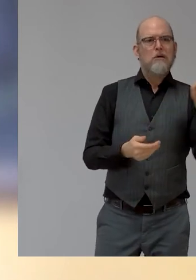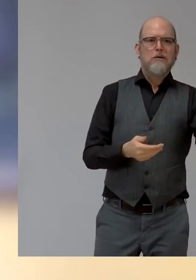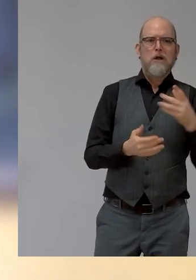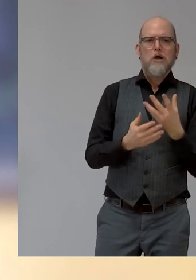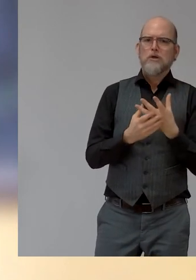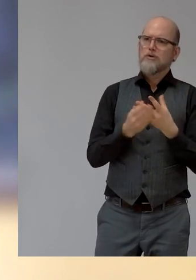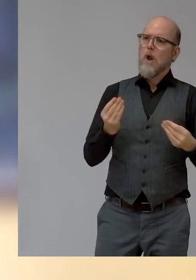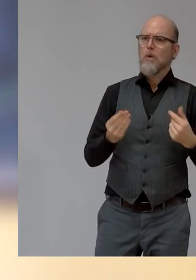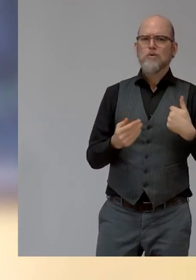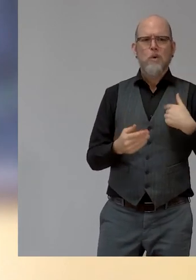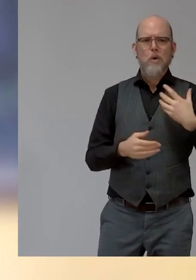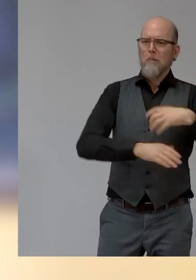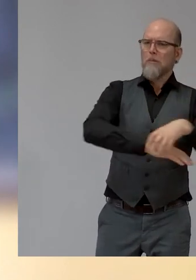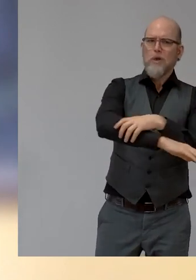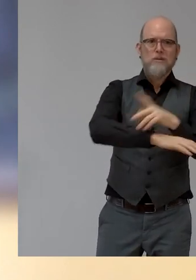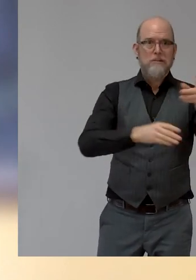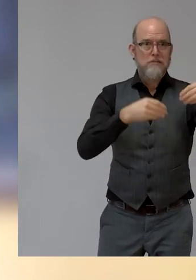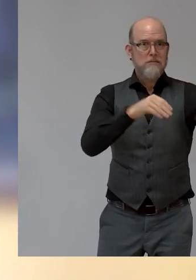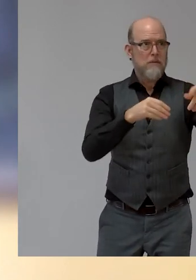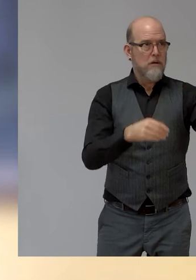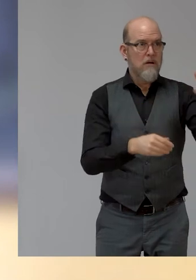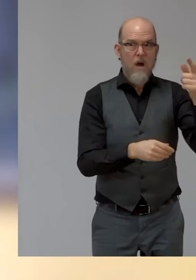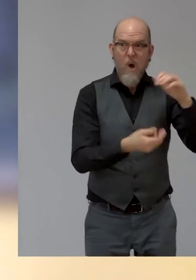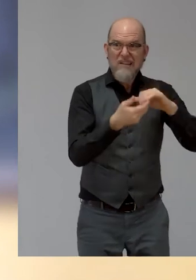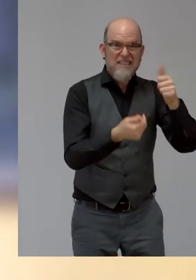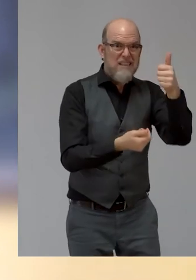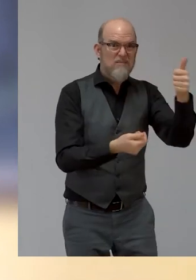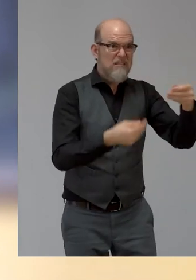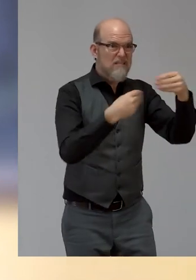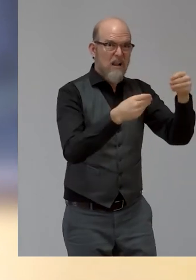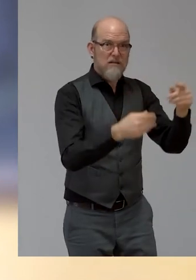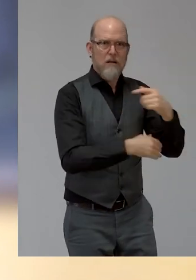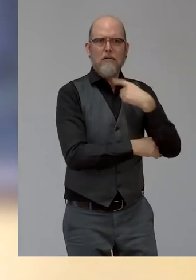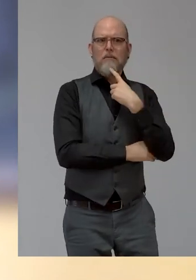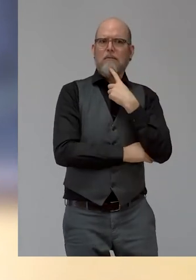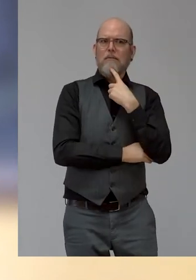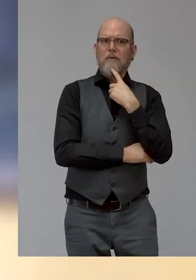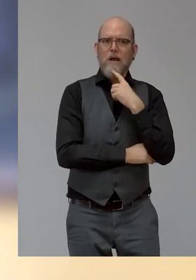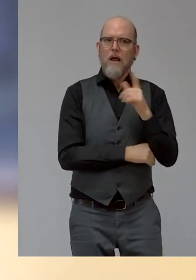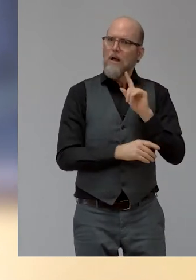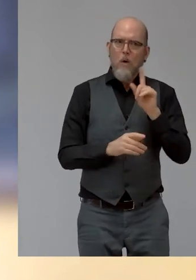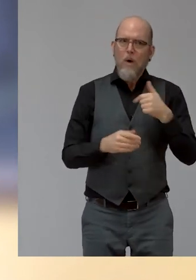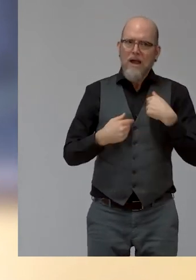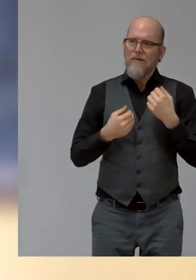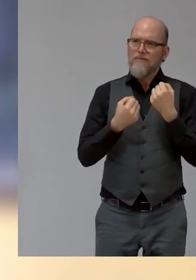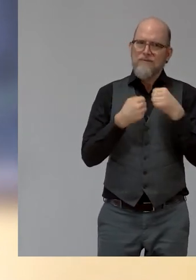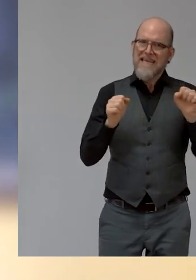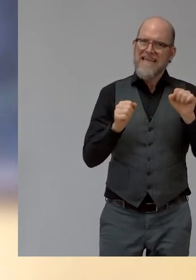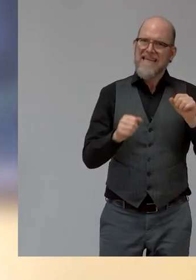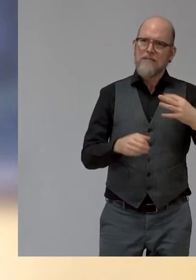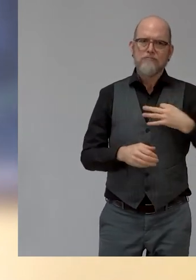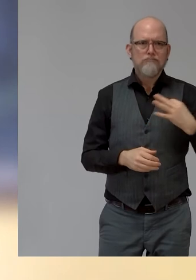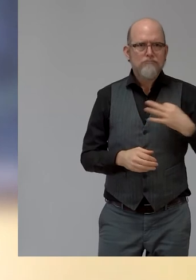complex. And not anybody, I mean, they have just volunteers who come and start printing a hand without any understanding of